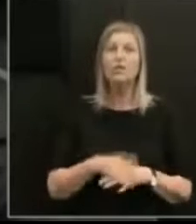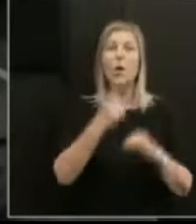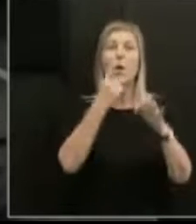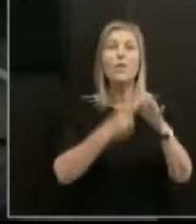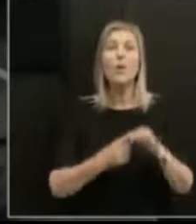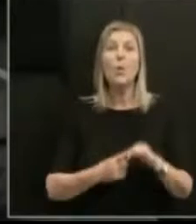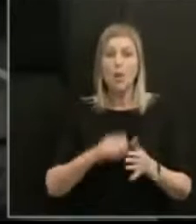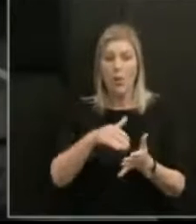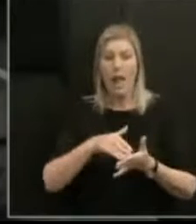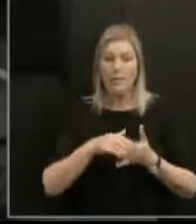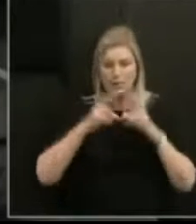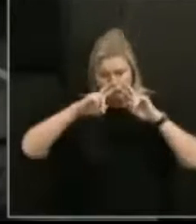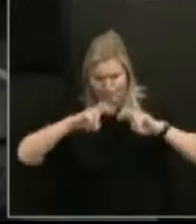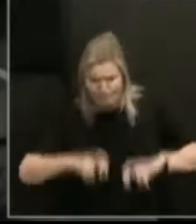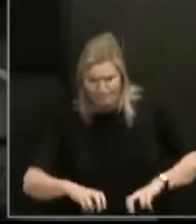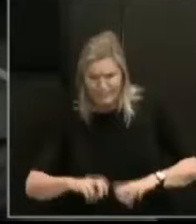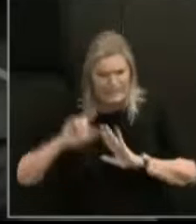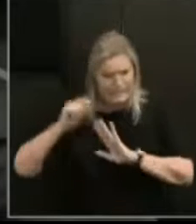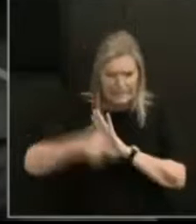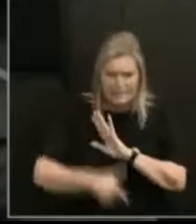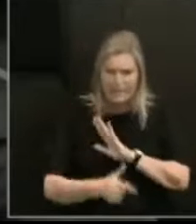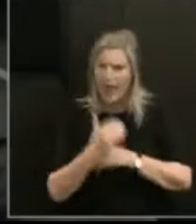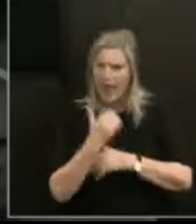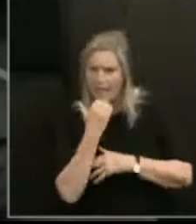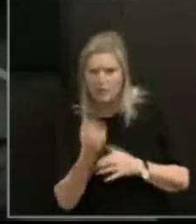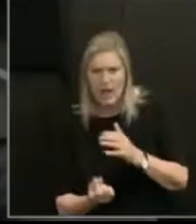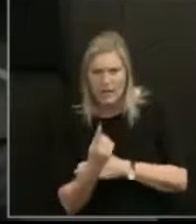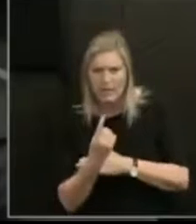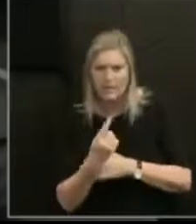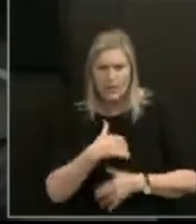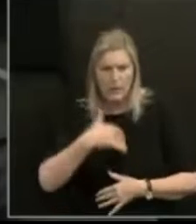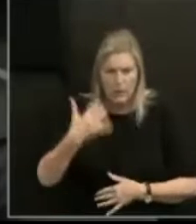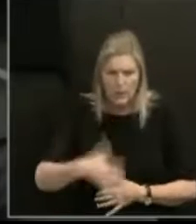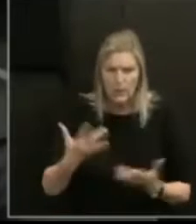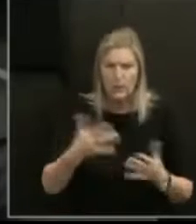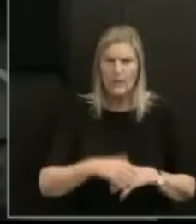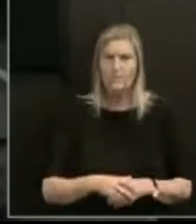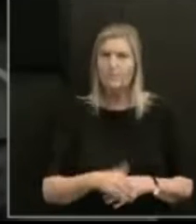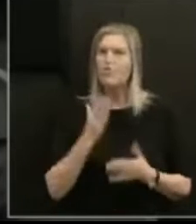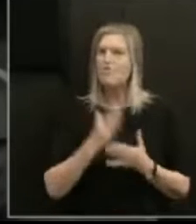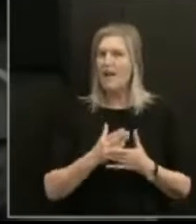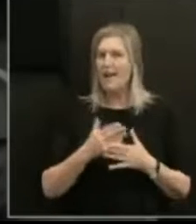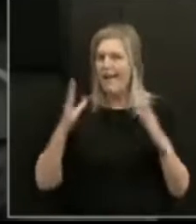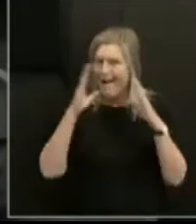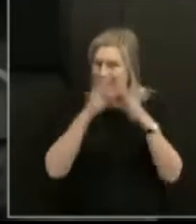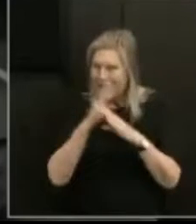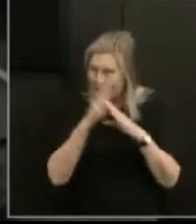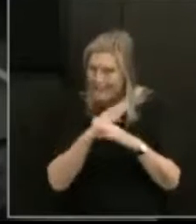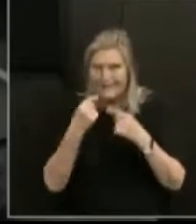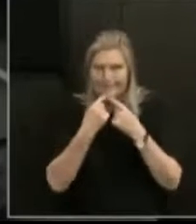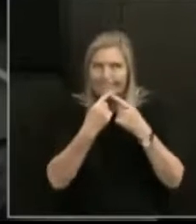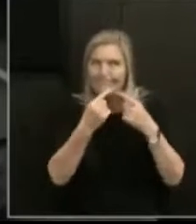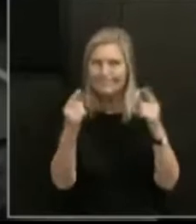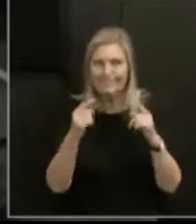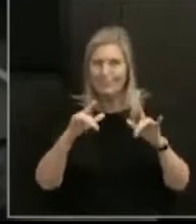in exploring the true depth and magnitude of that burden, one that has not been out in the open or acknowledged for